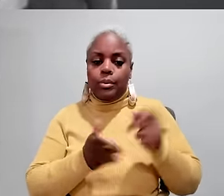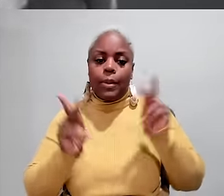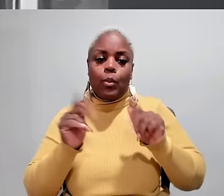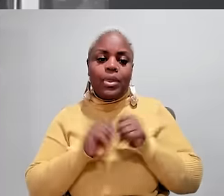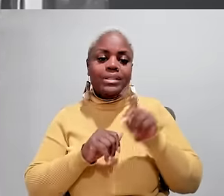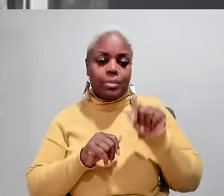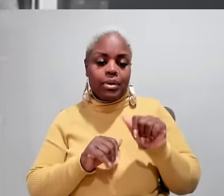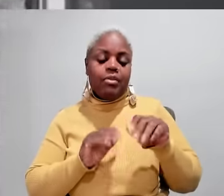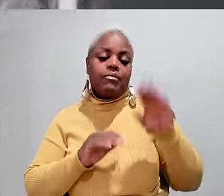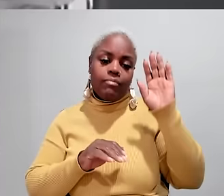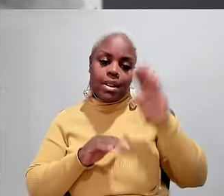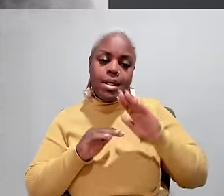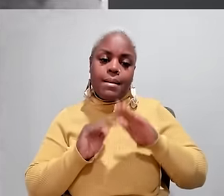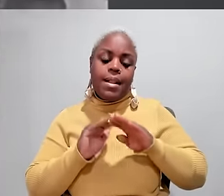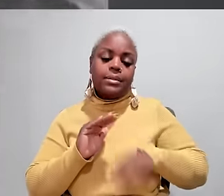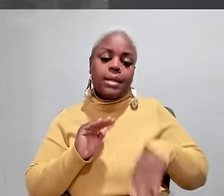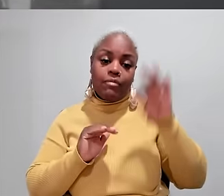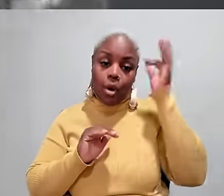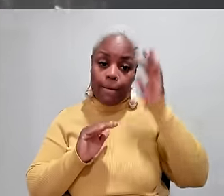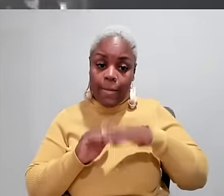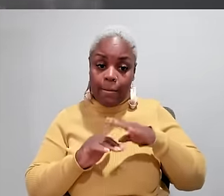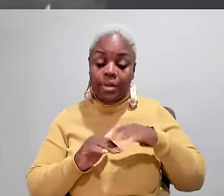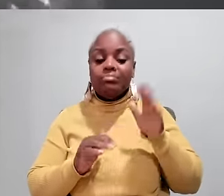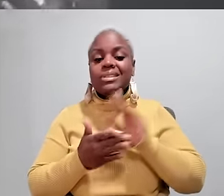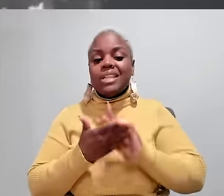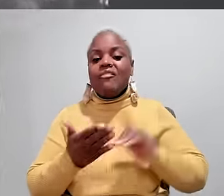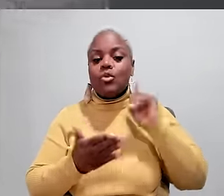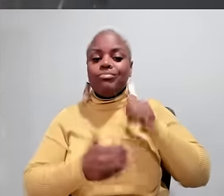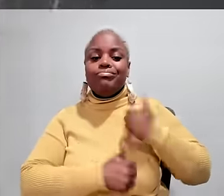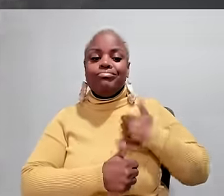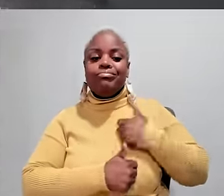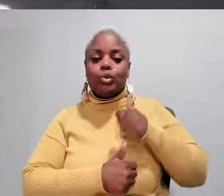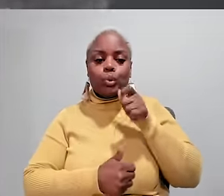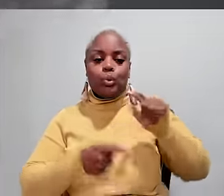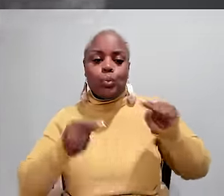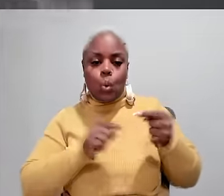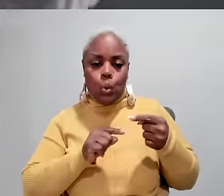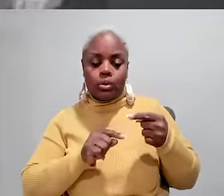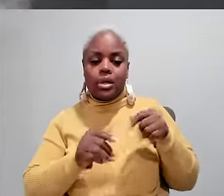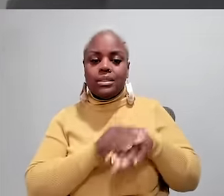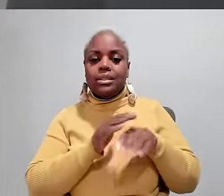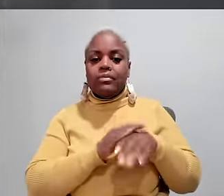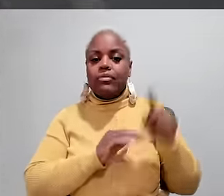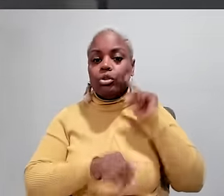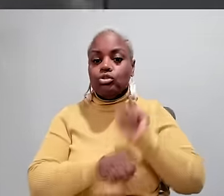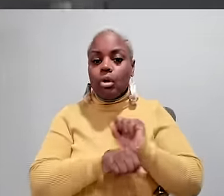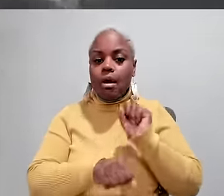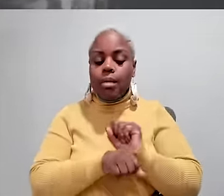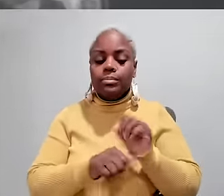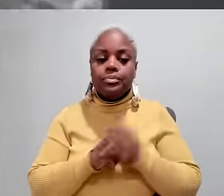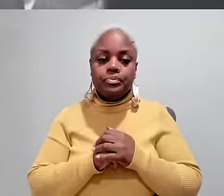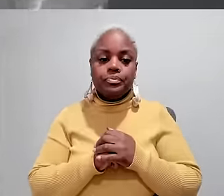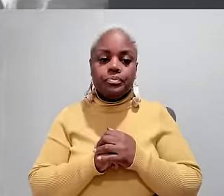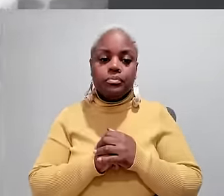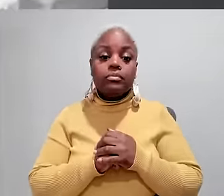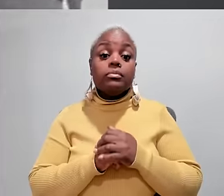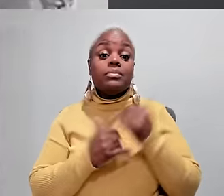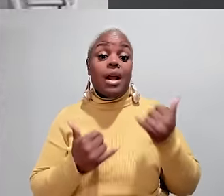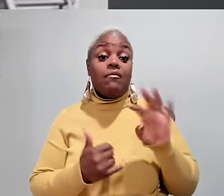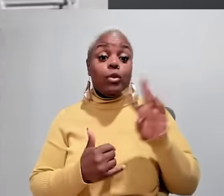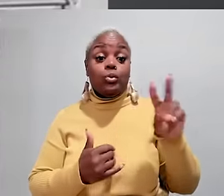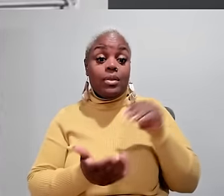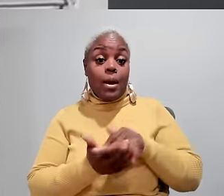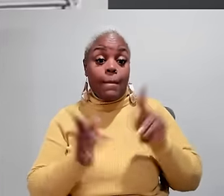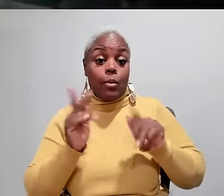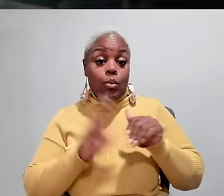to pay workers with disabilities less than the federal minimum. JARED was designed to help wounded war veterans get access to